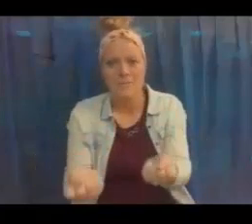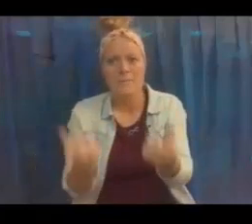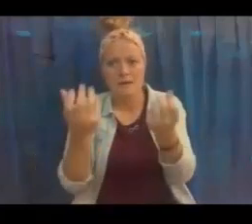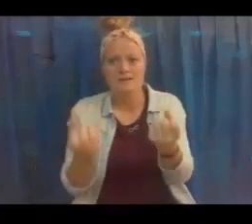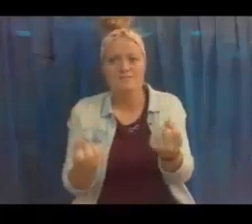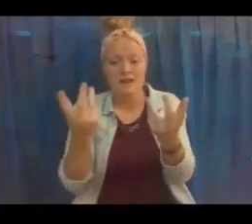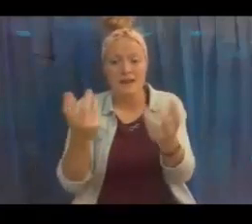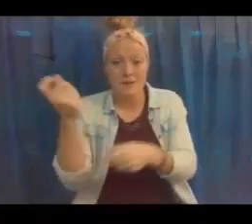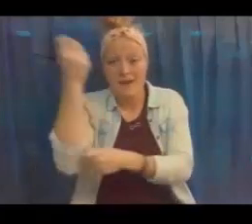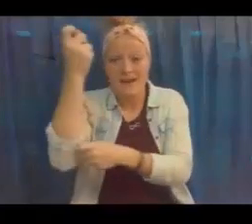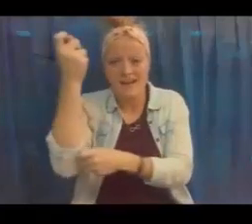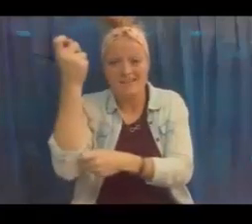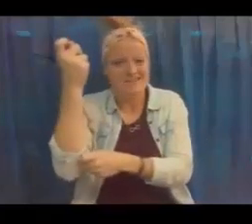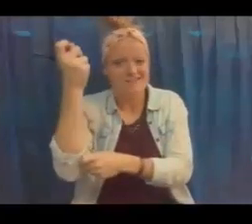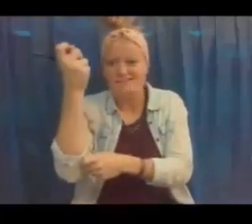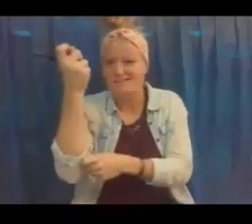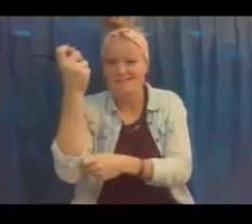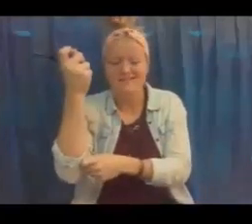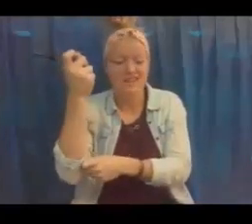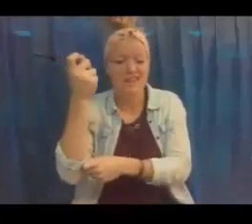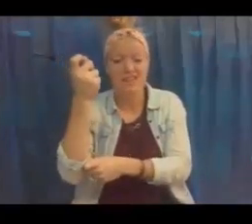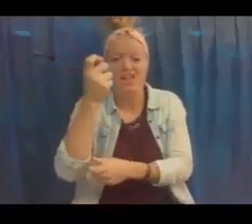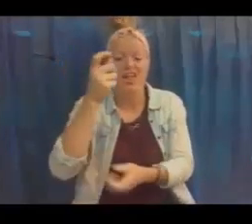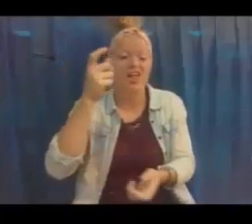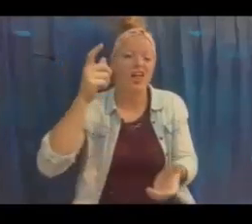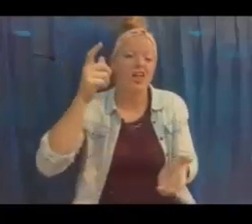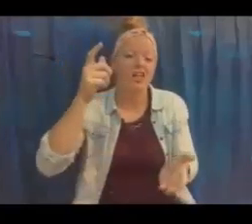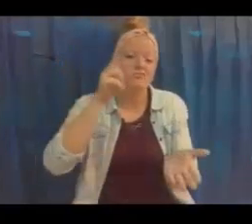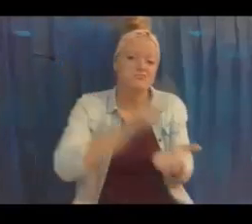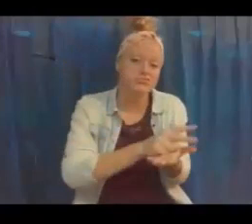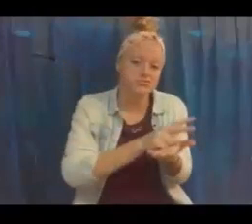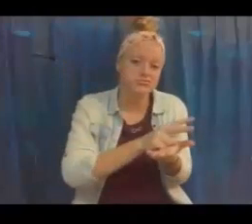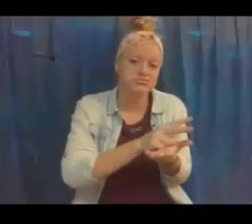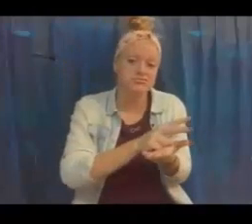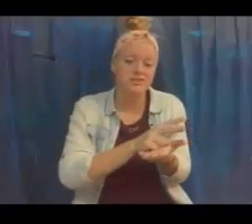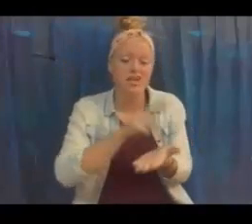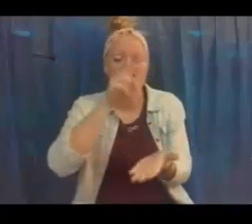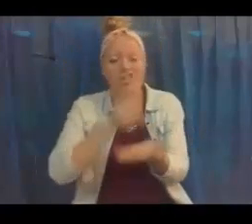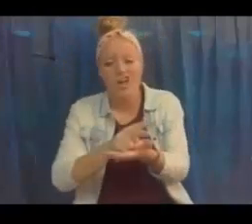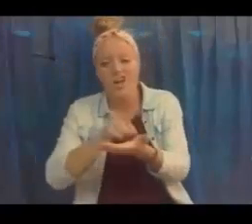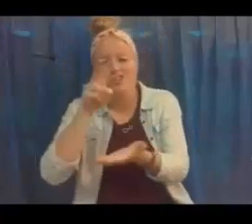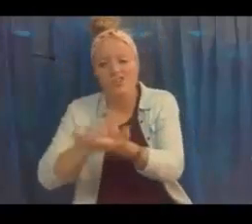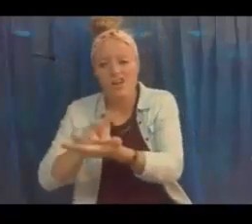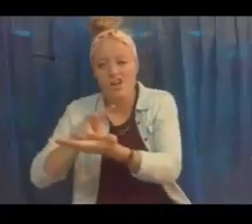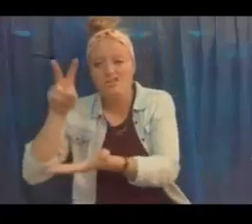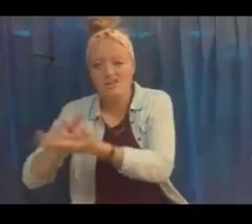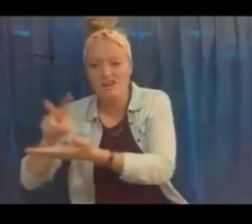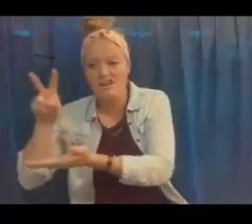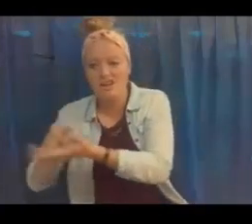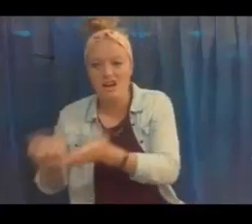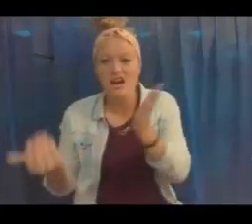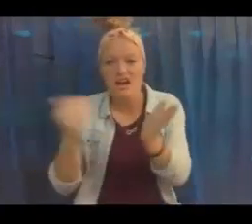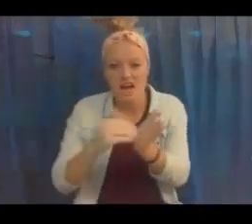He raced and raced and raced a lot of times. He didn't win. At first, he